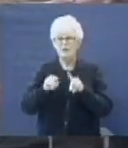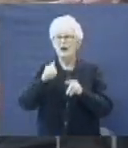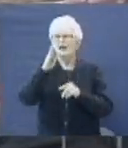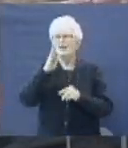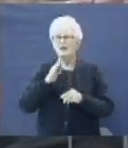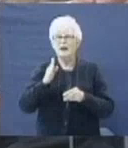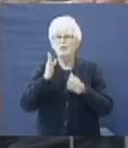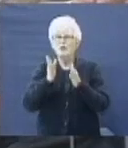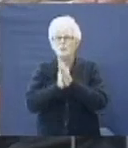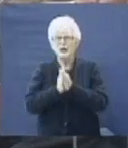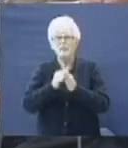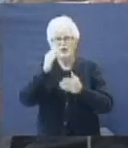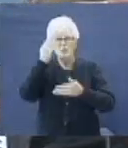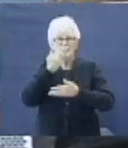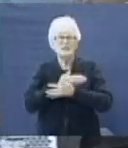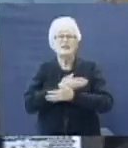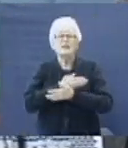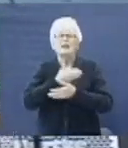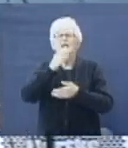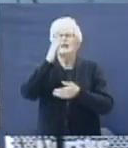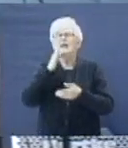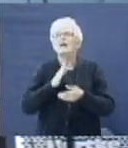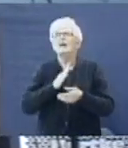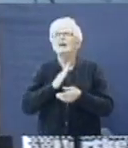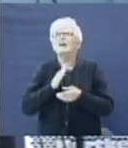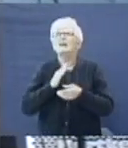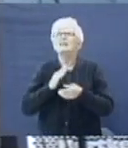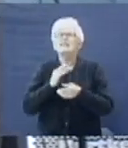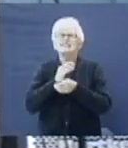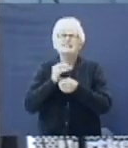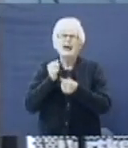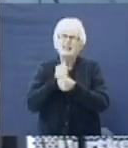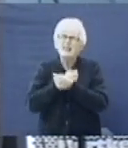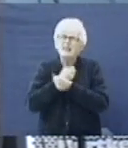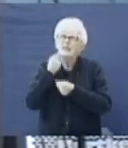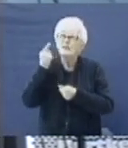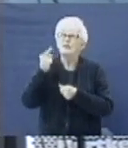I want to pray for my sons. Oh God, get a hold of their heart.